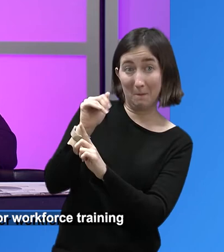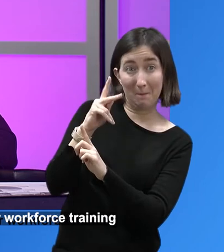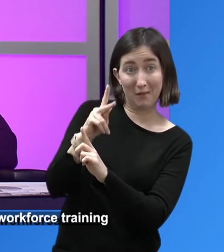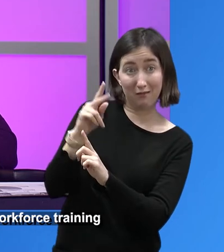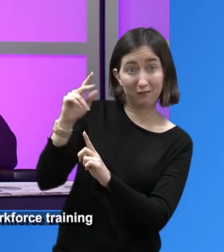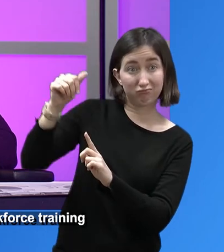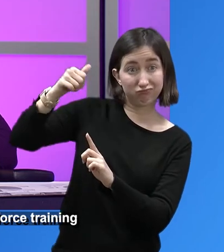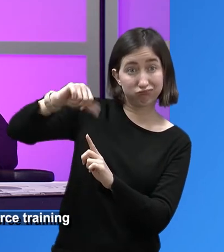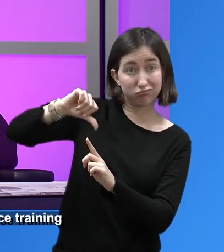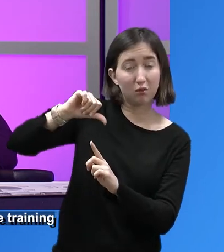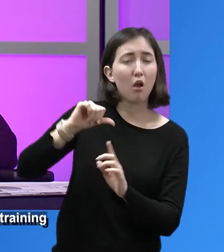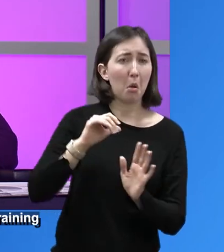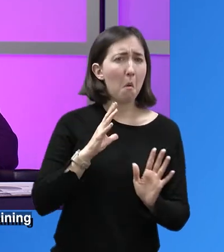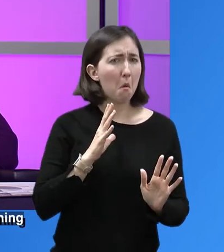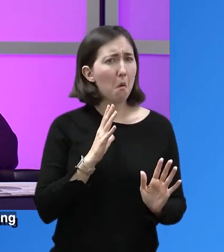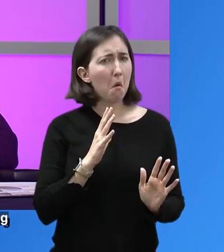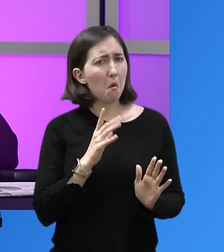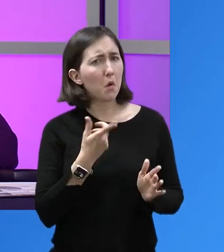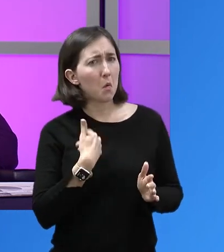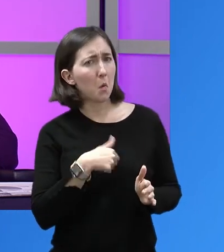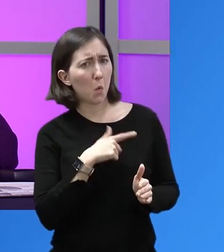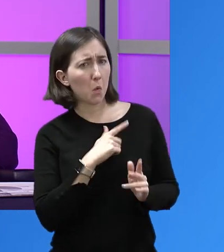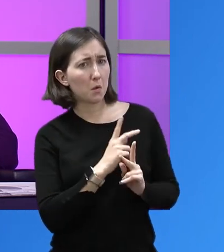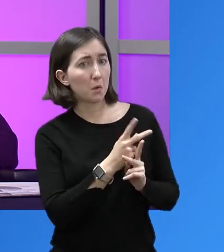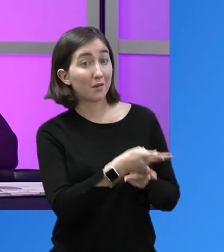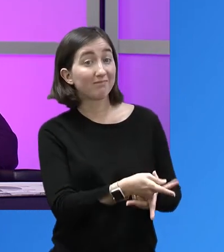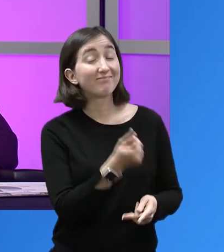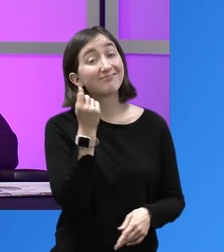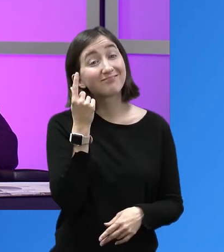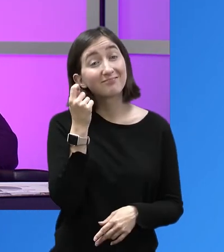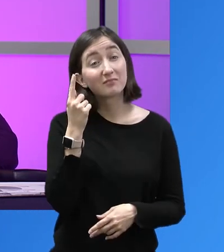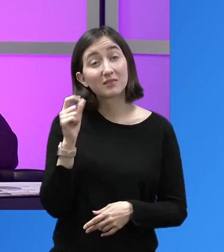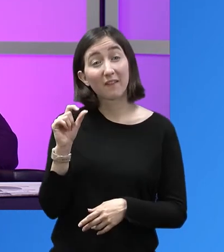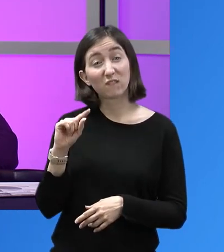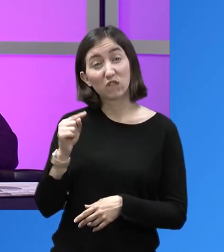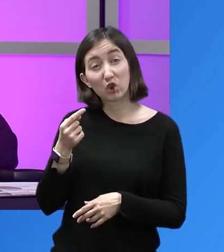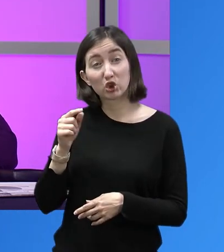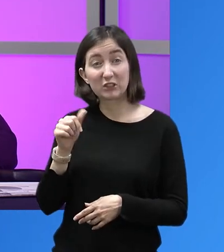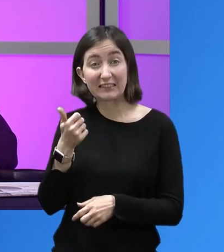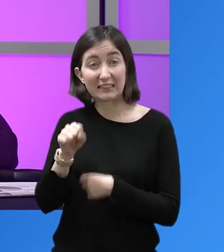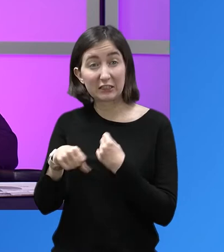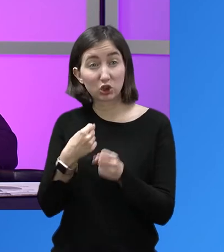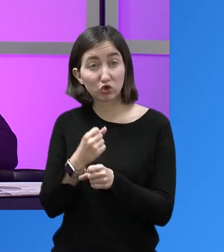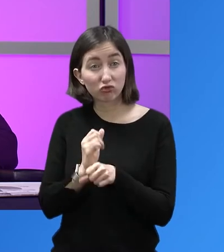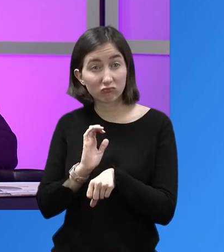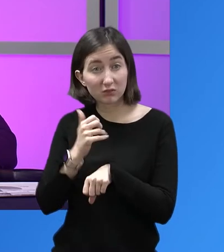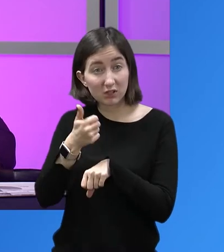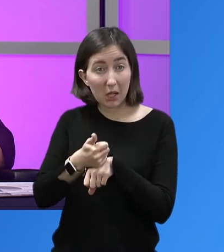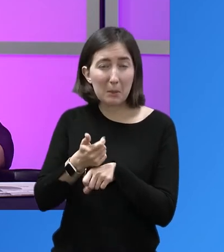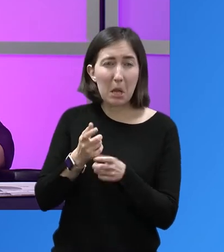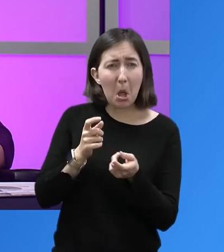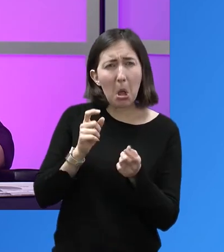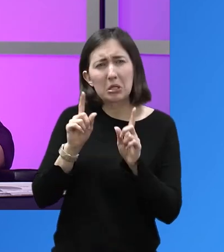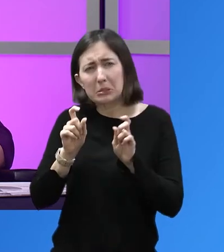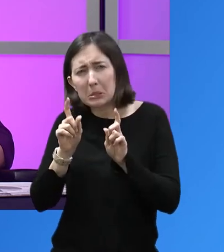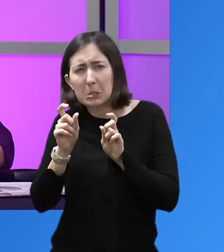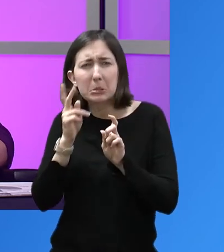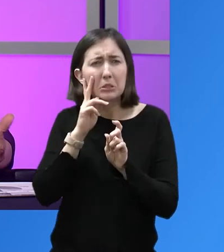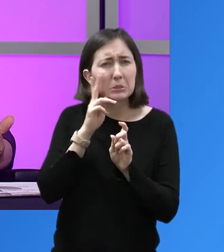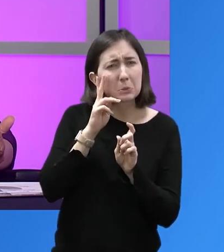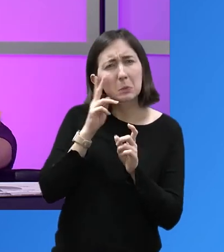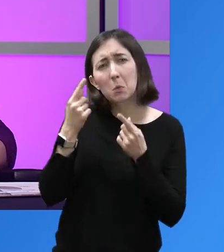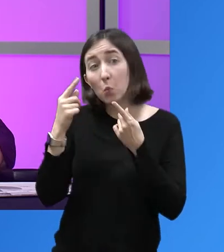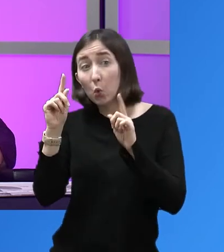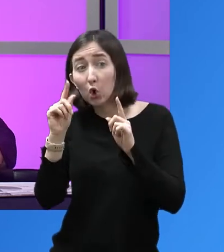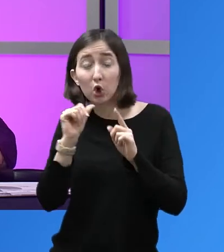collateral, right? So I would say in the first 10 years of Left Fund, we were in the laboratory stage.